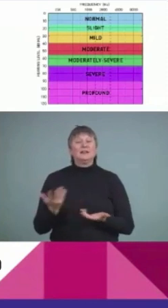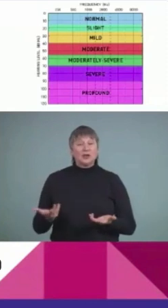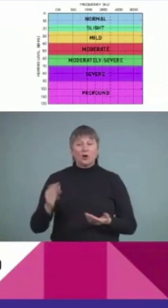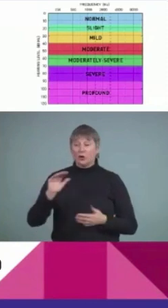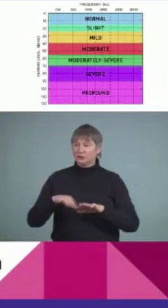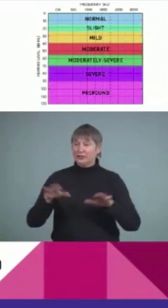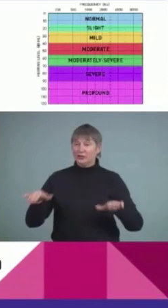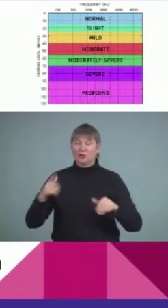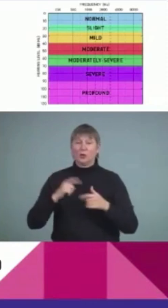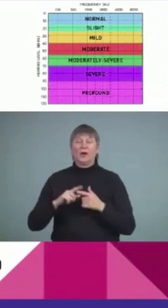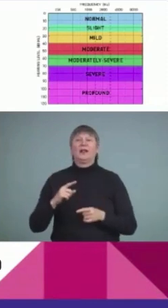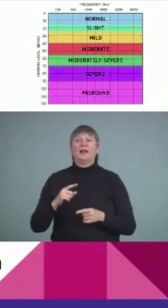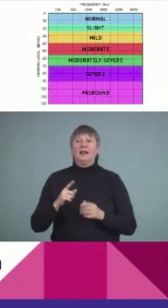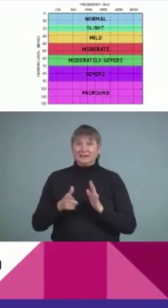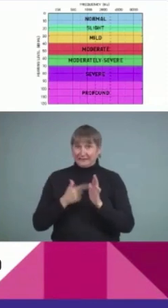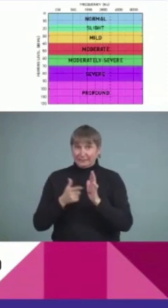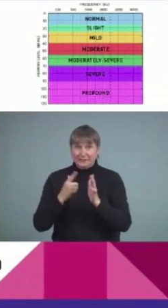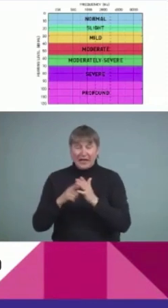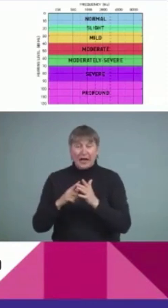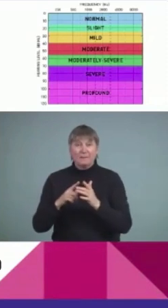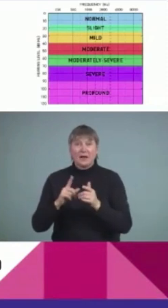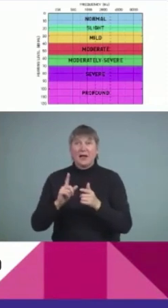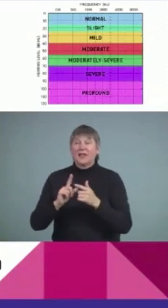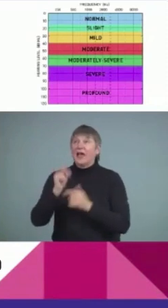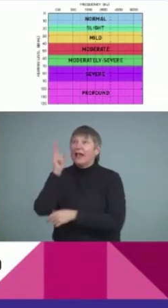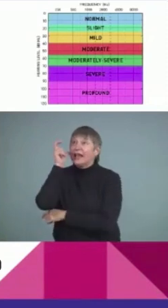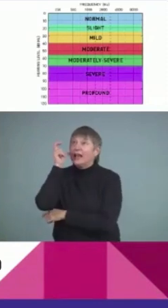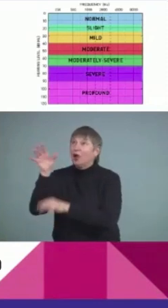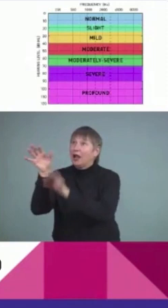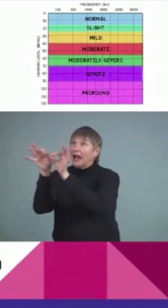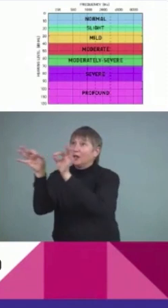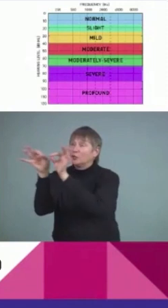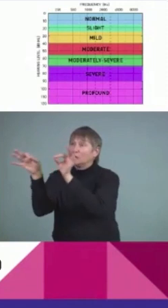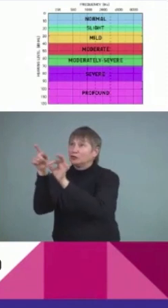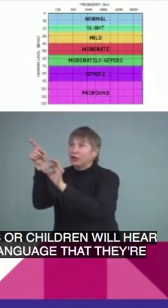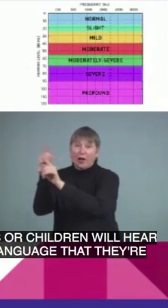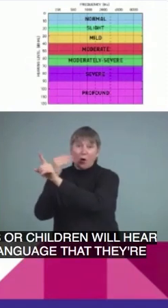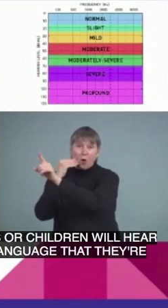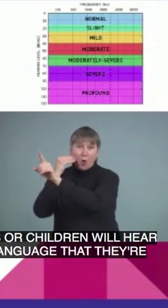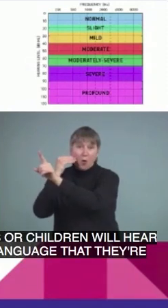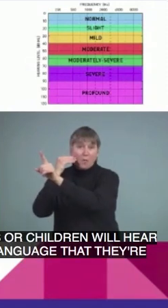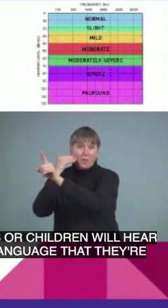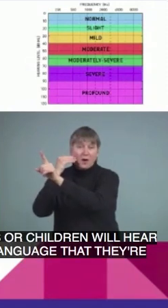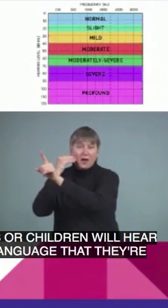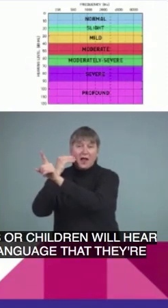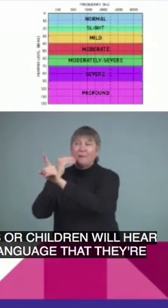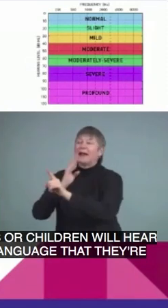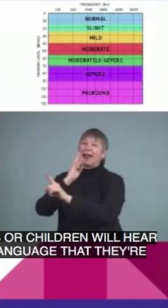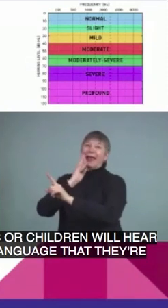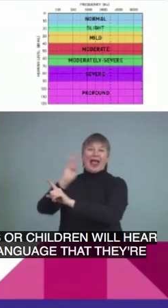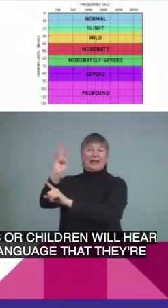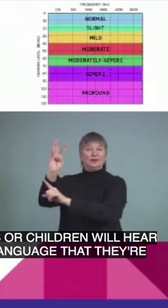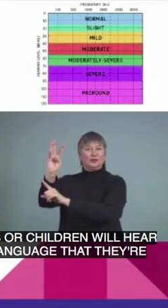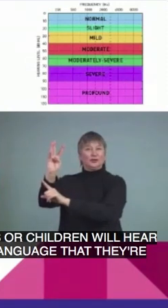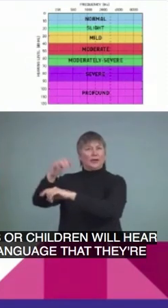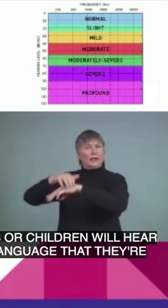And then they will answer in the language that they're using at school. And parents will say, oh, no, they don't speak the